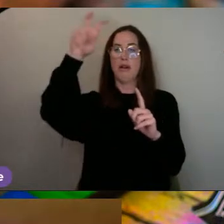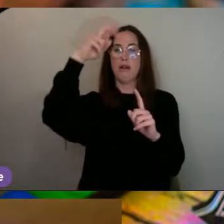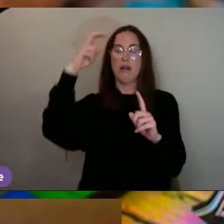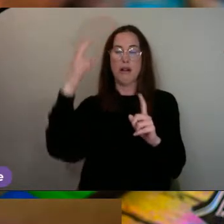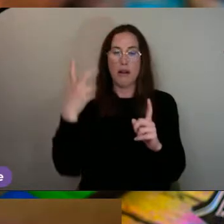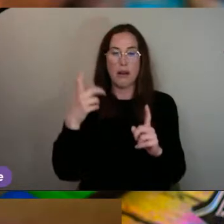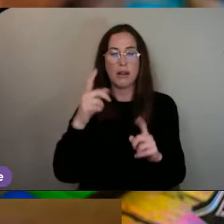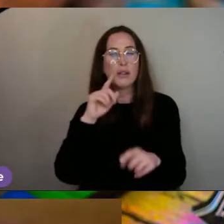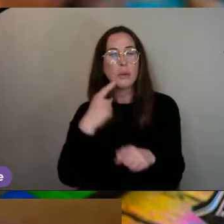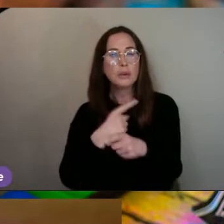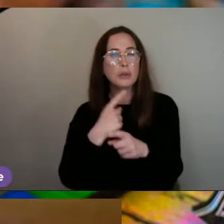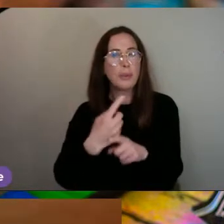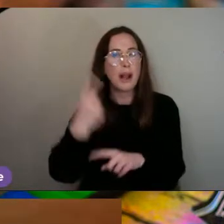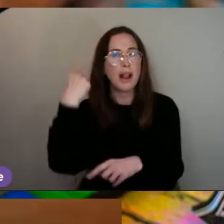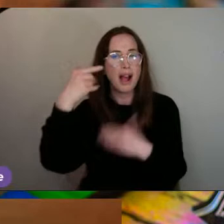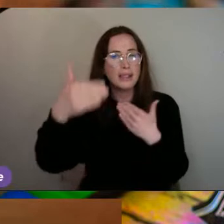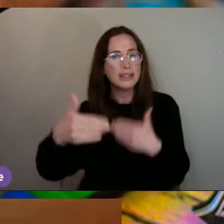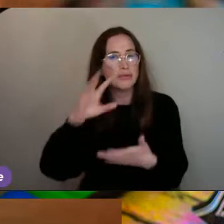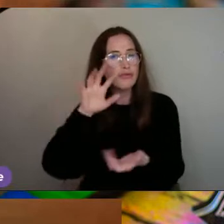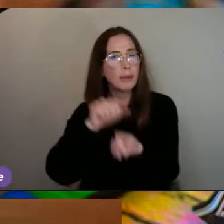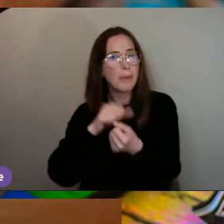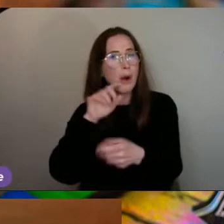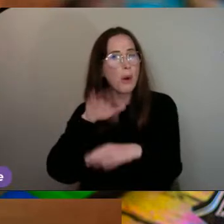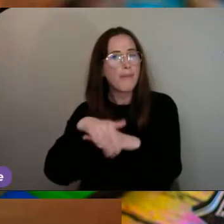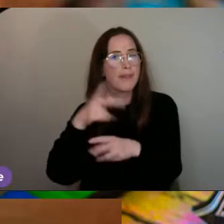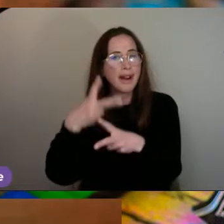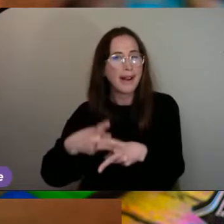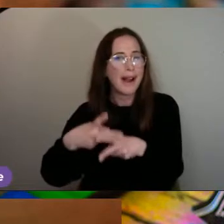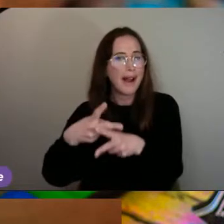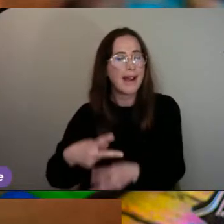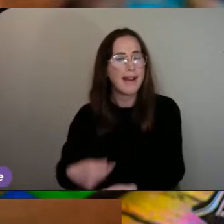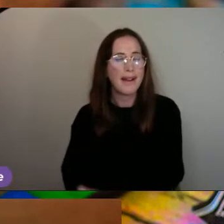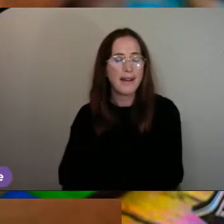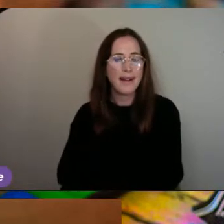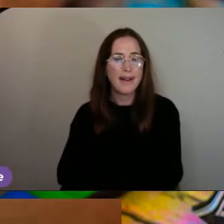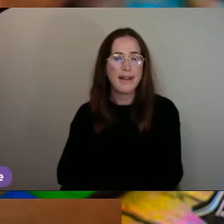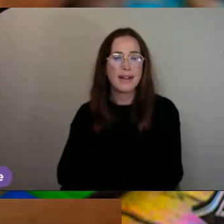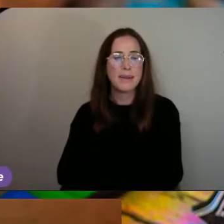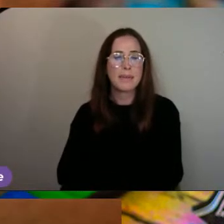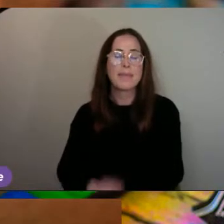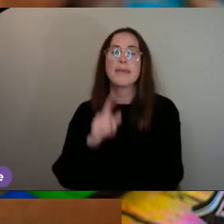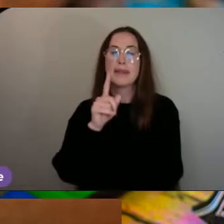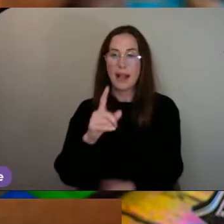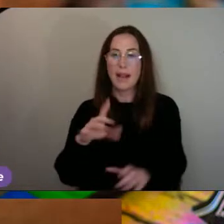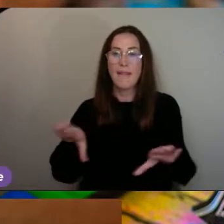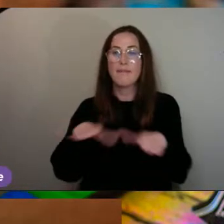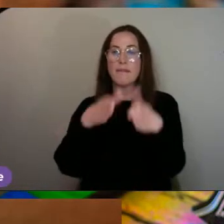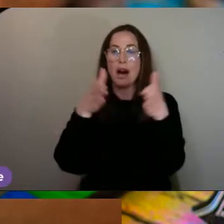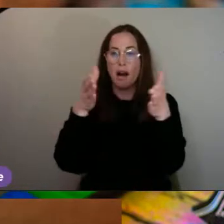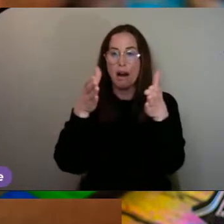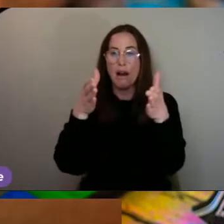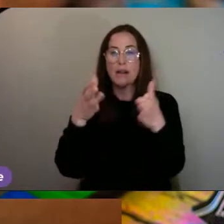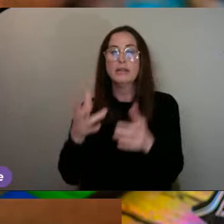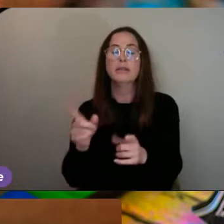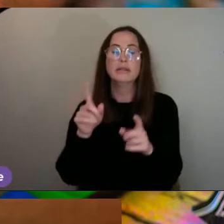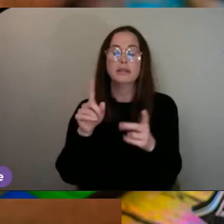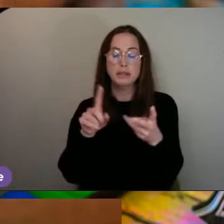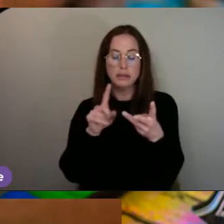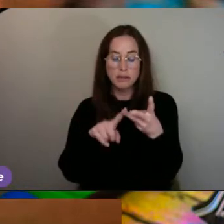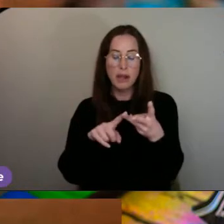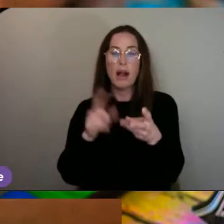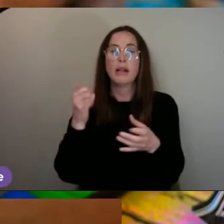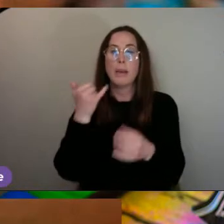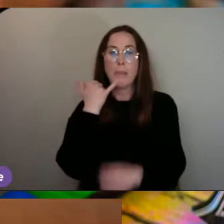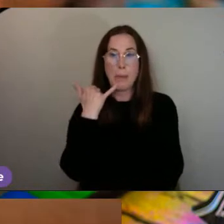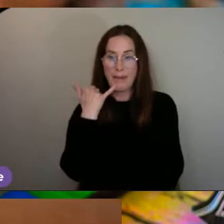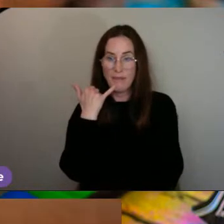last session. Mm-hmm. And vases, mobile phone, and